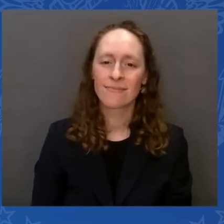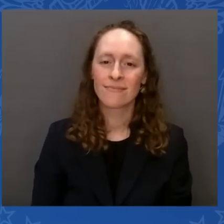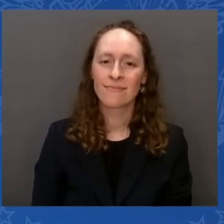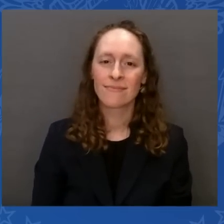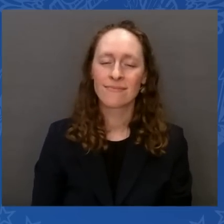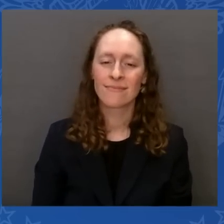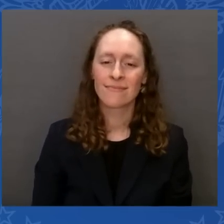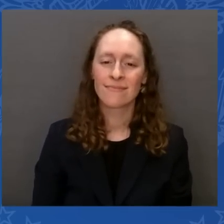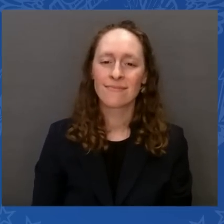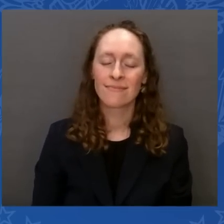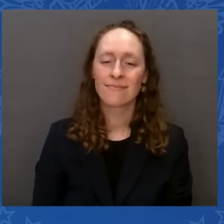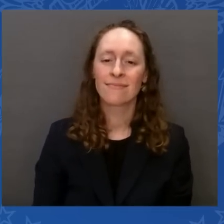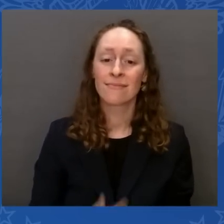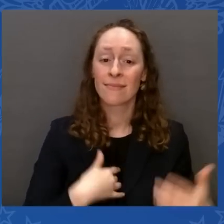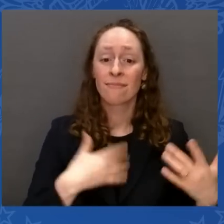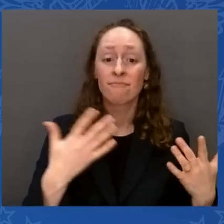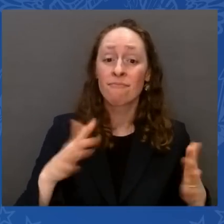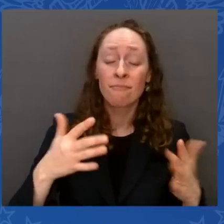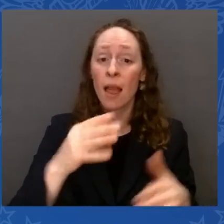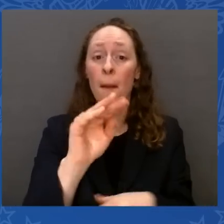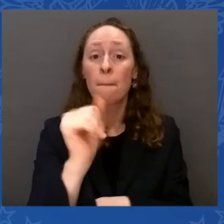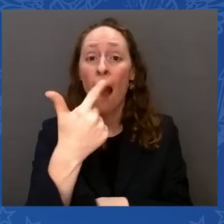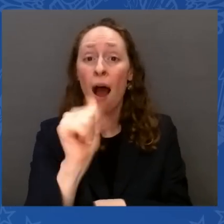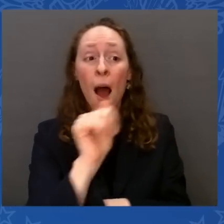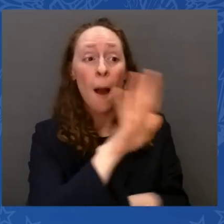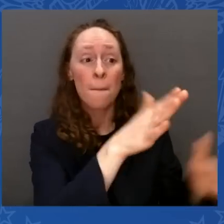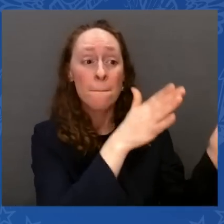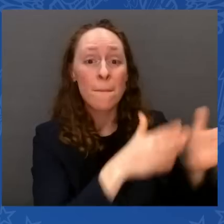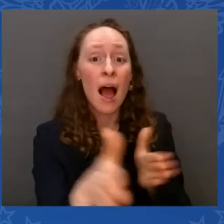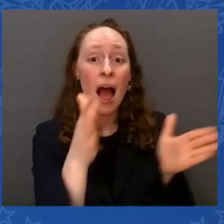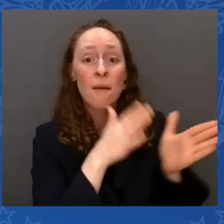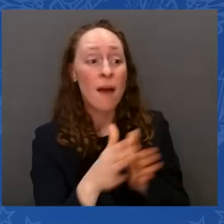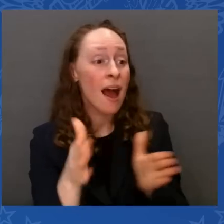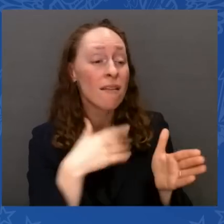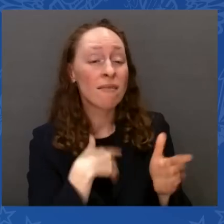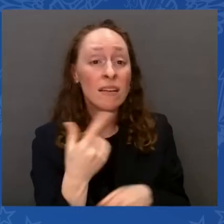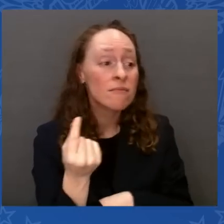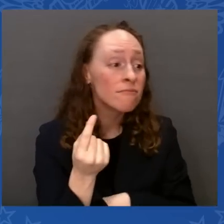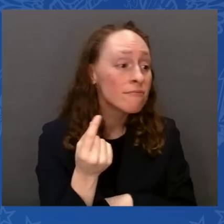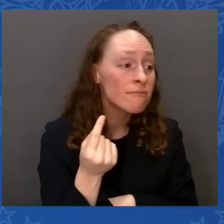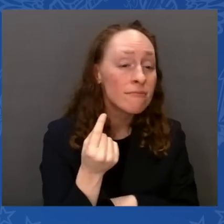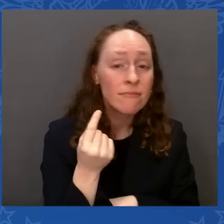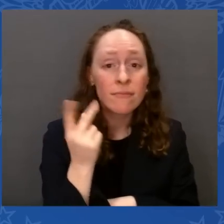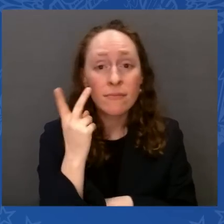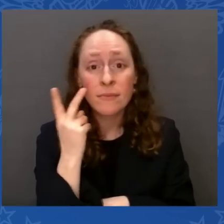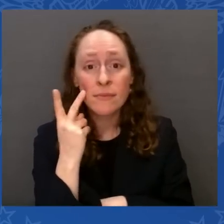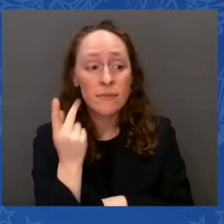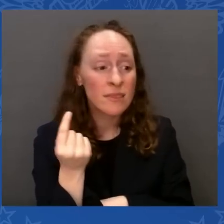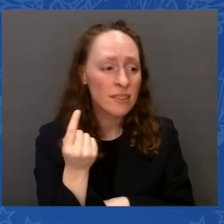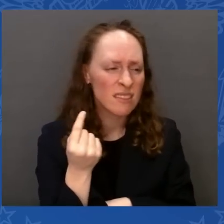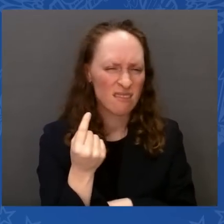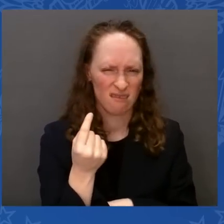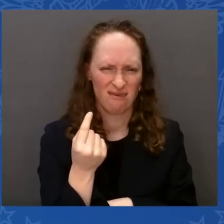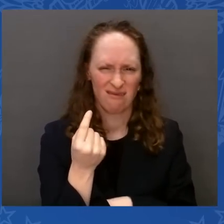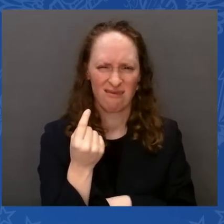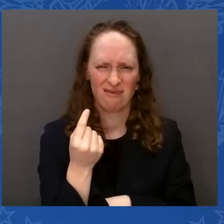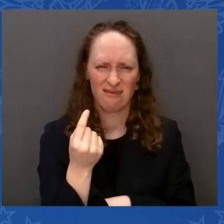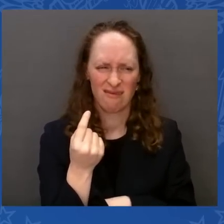over the debt over the next 10 years if they stick with what they're saying. So, folks, look, you know,